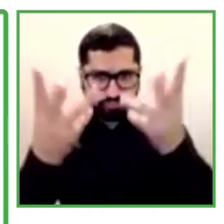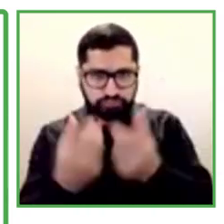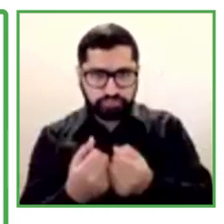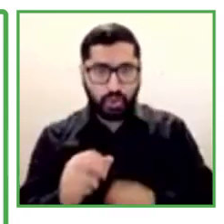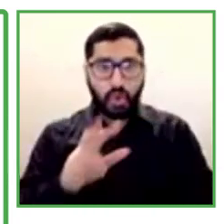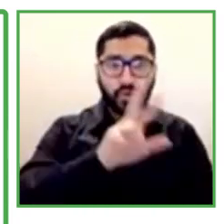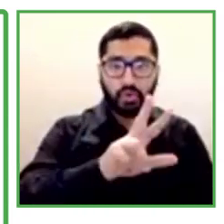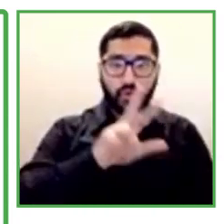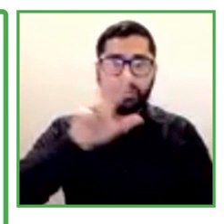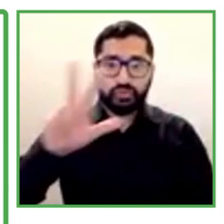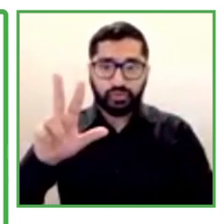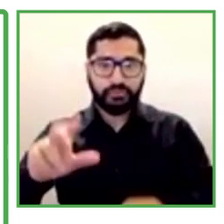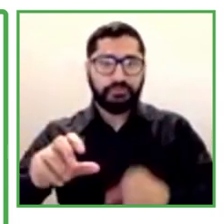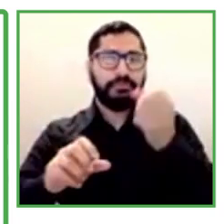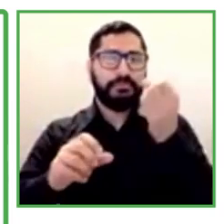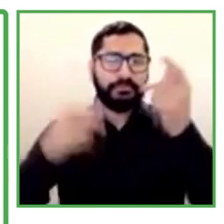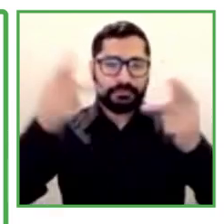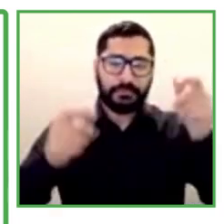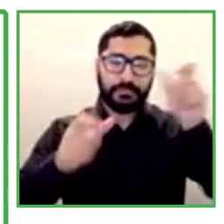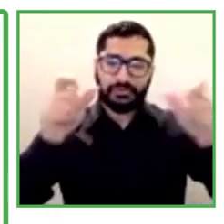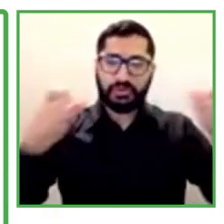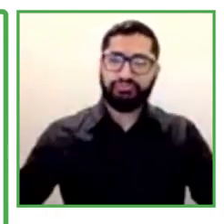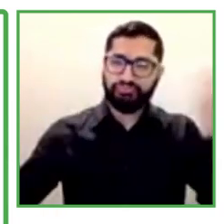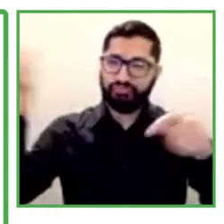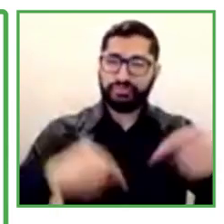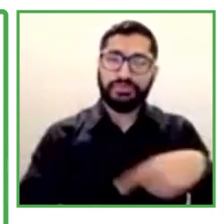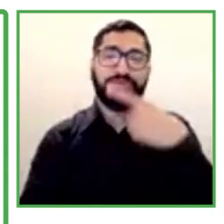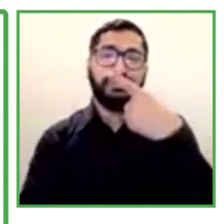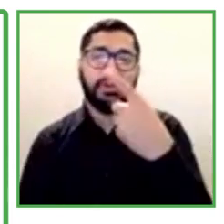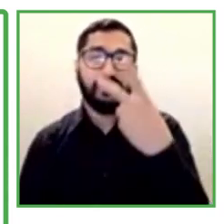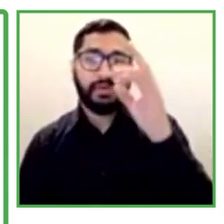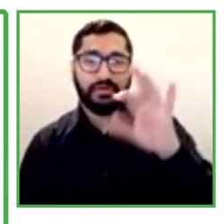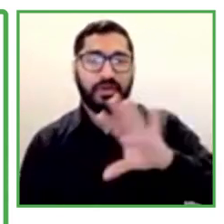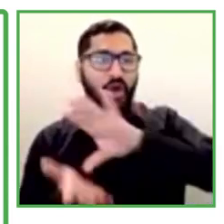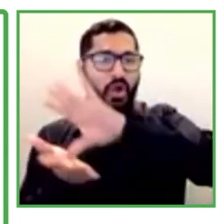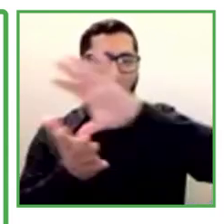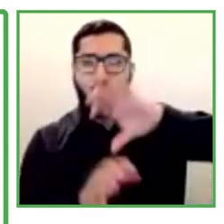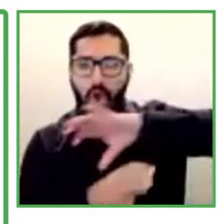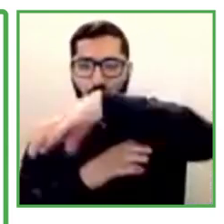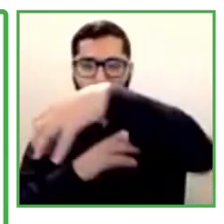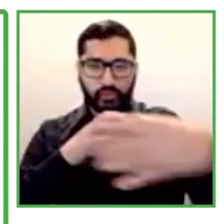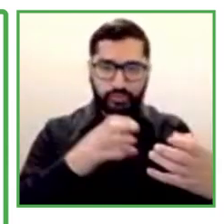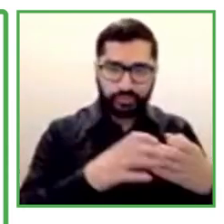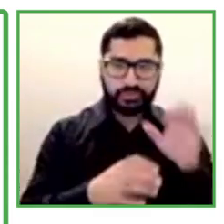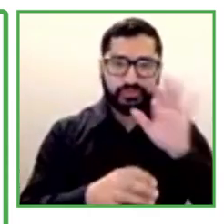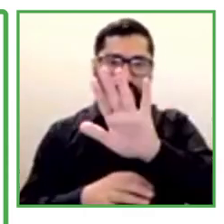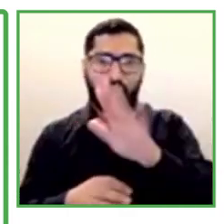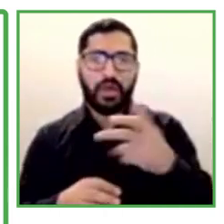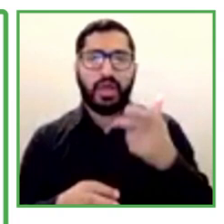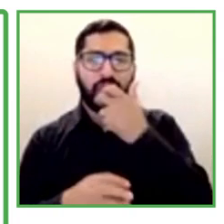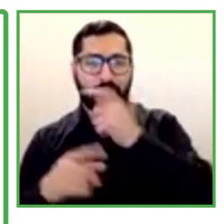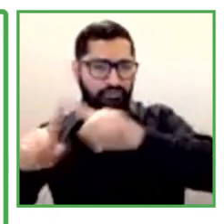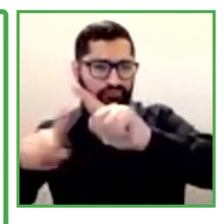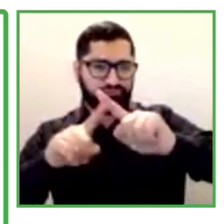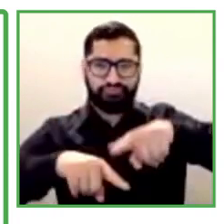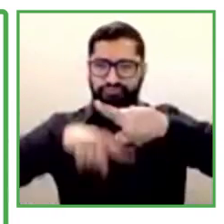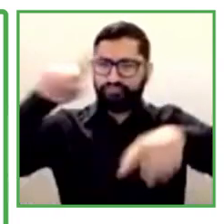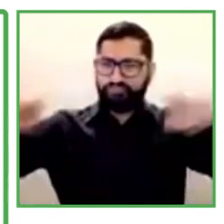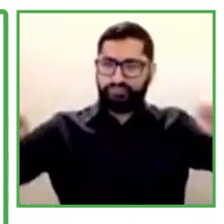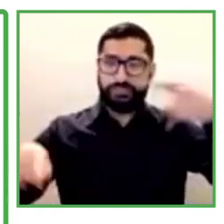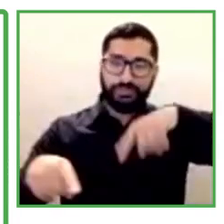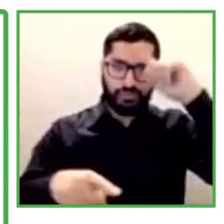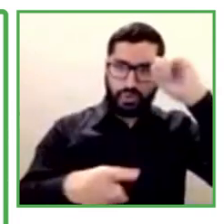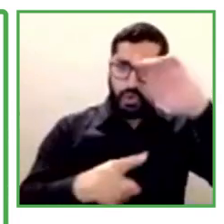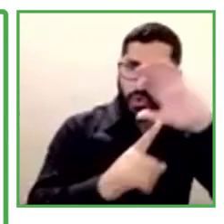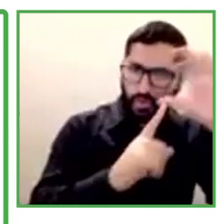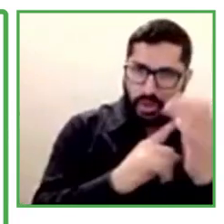that come from 120 countries and they speak 100 different languages. So inclusive culture is fundamental